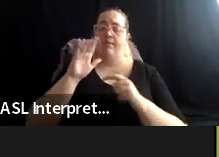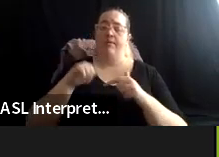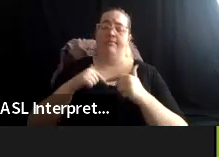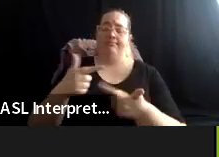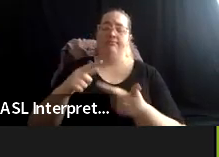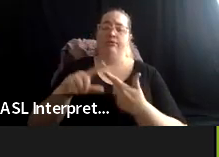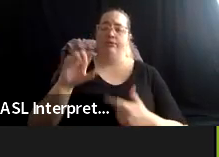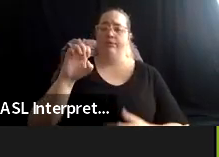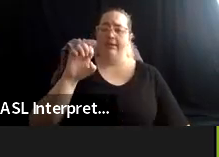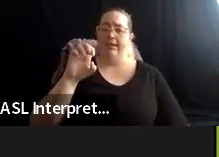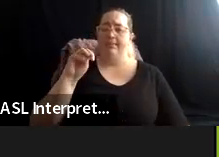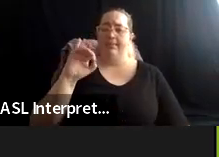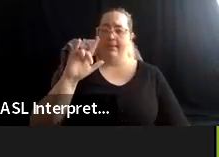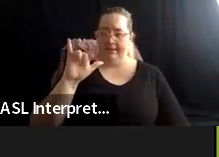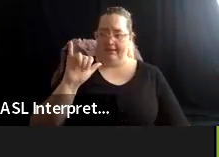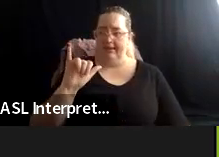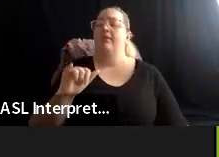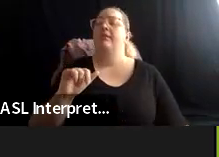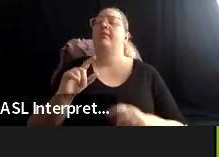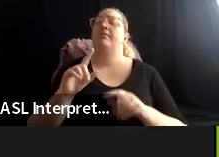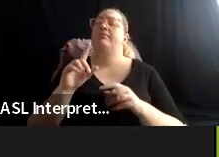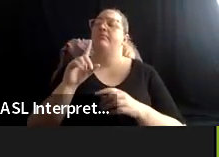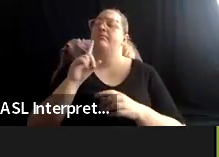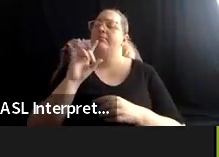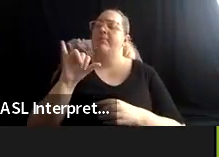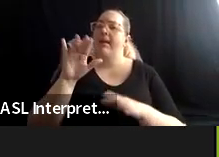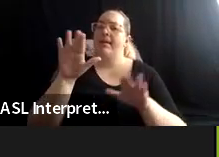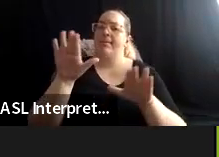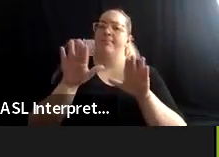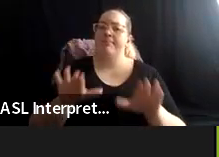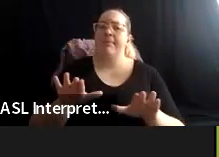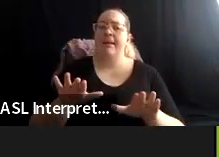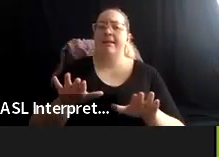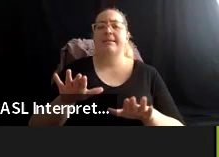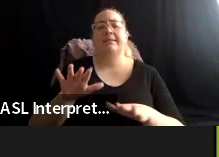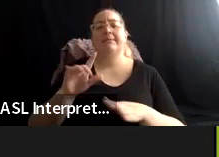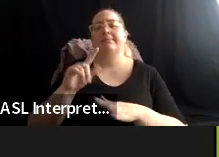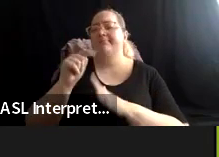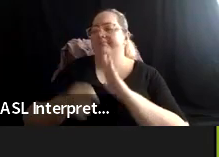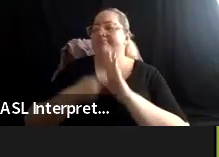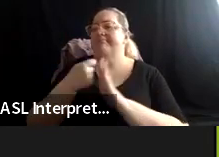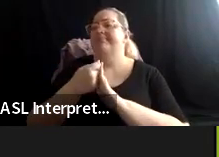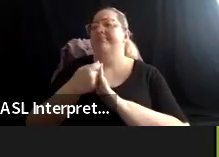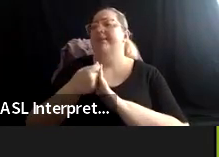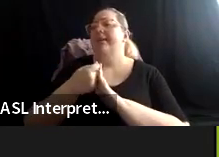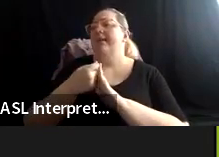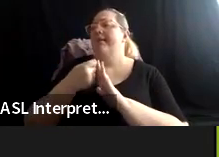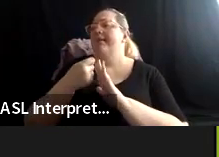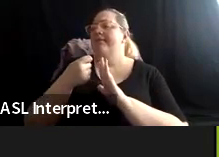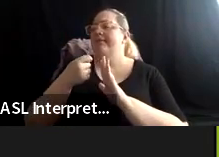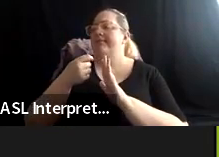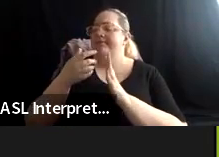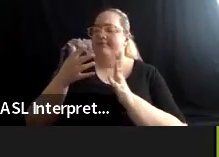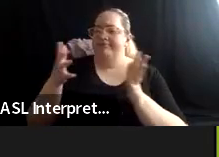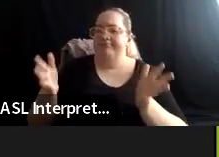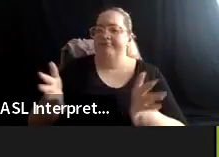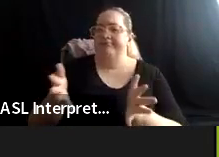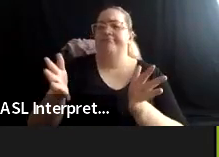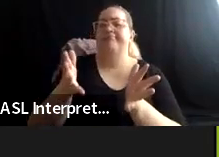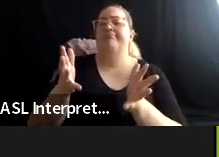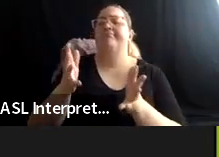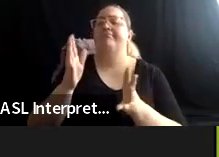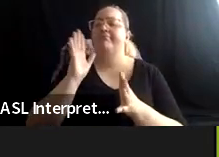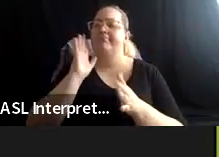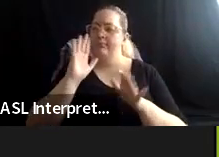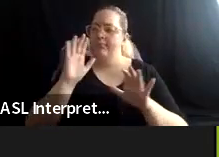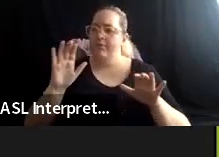is just that, uh, coming out of that amazing period of months of, uh, shaping by the network track, uh, we're going to be activating a series